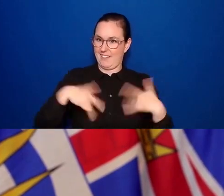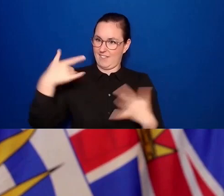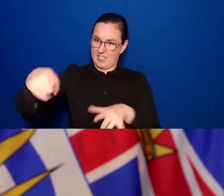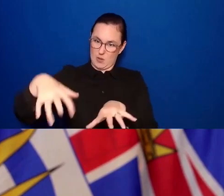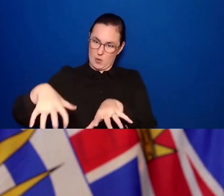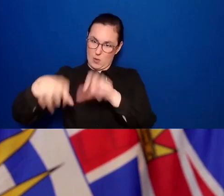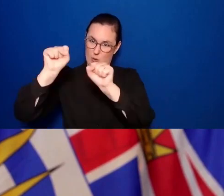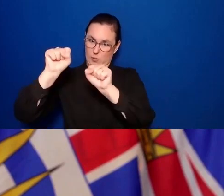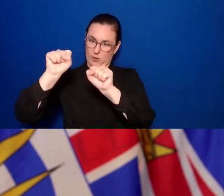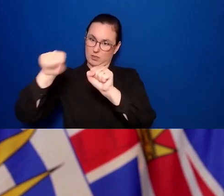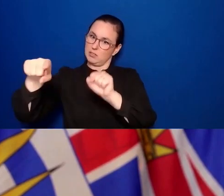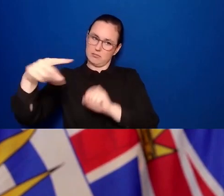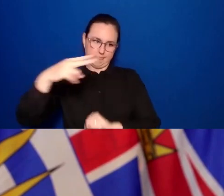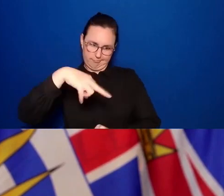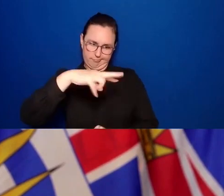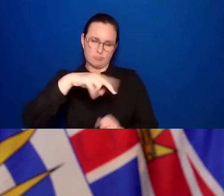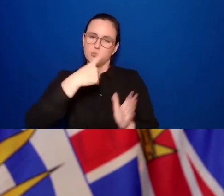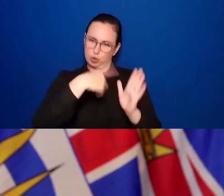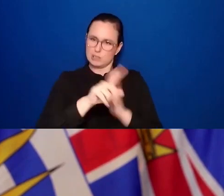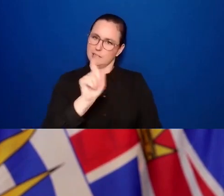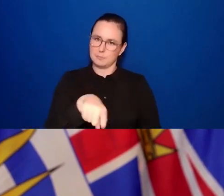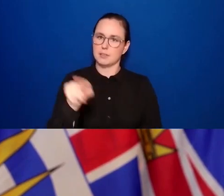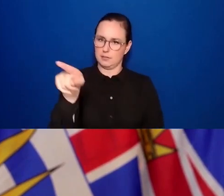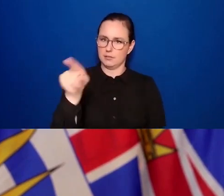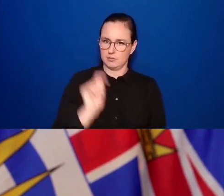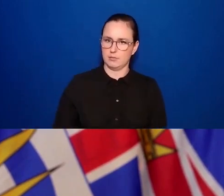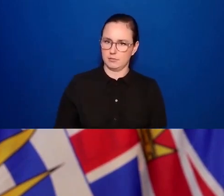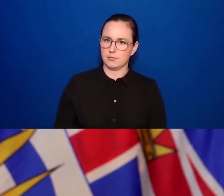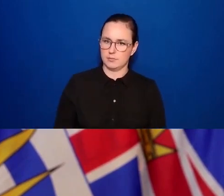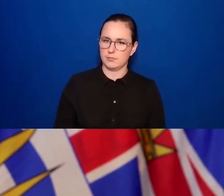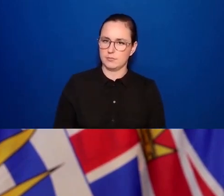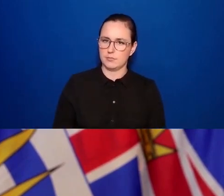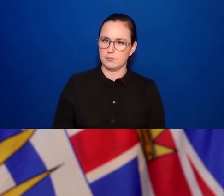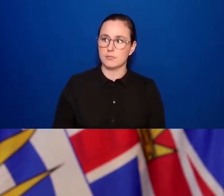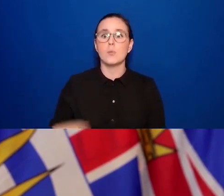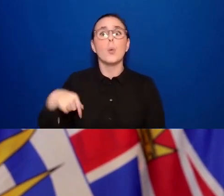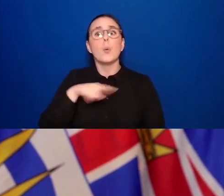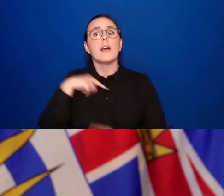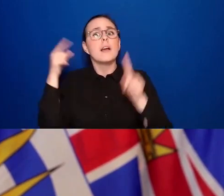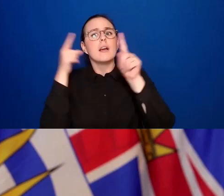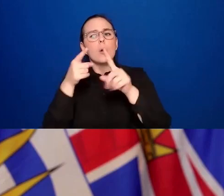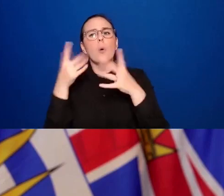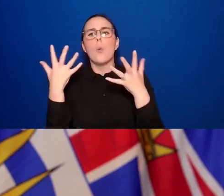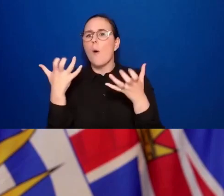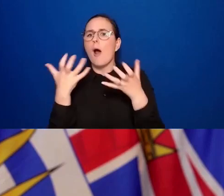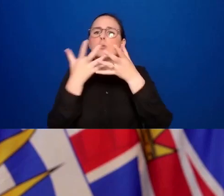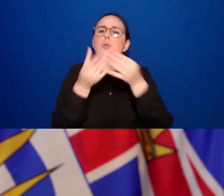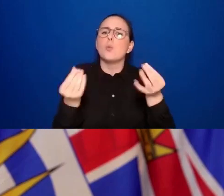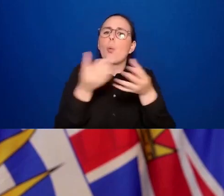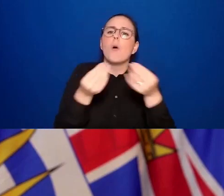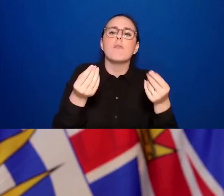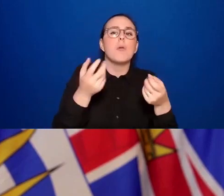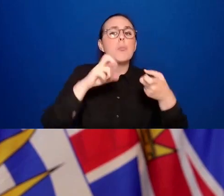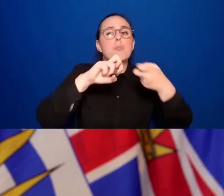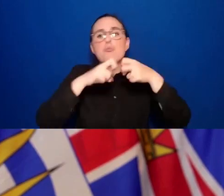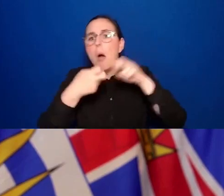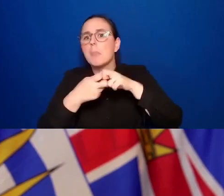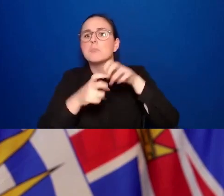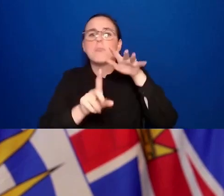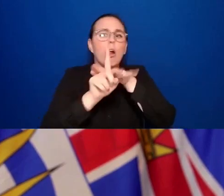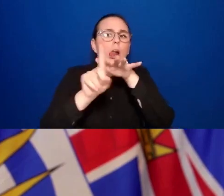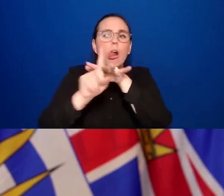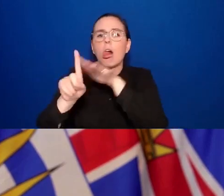And, you know, we are working out the practicalities with the different industries. For example, if you're somebody who goes to a gym